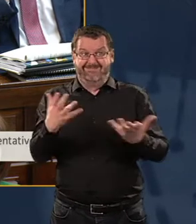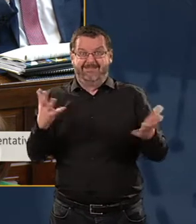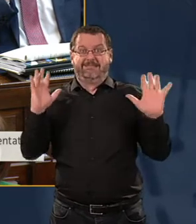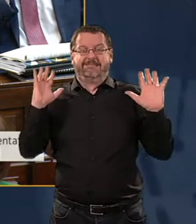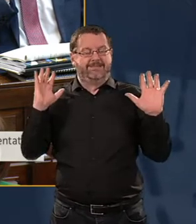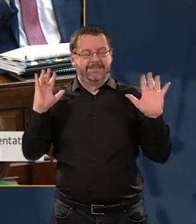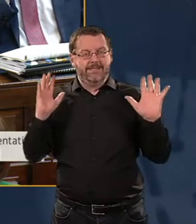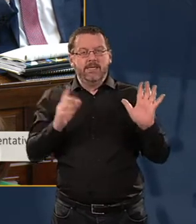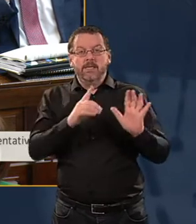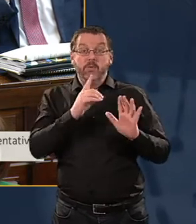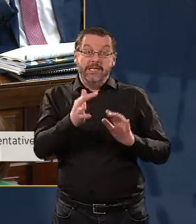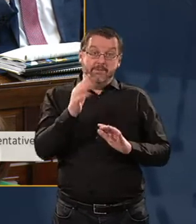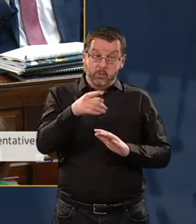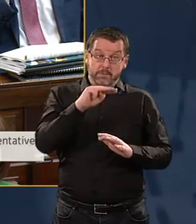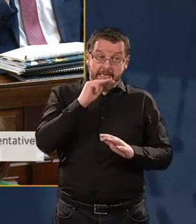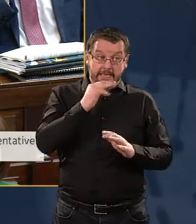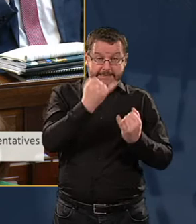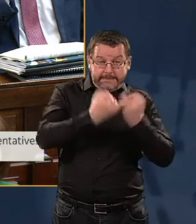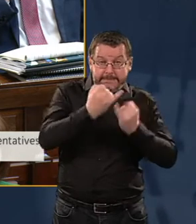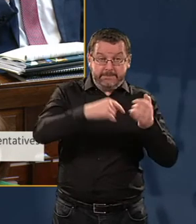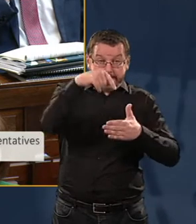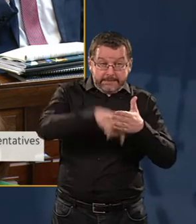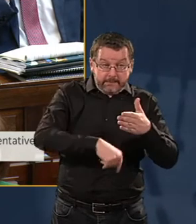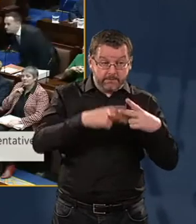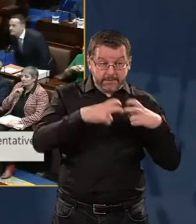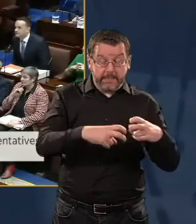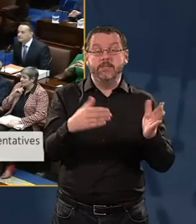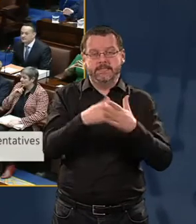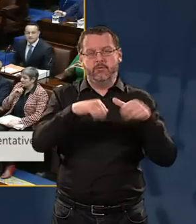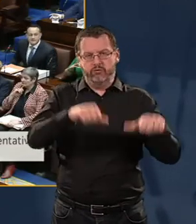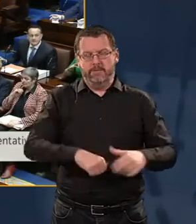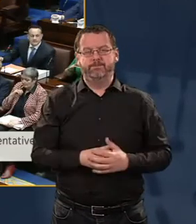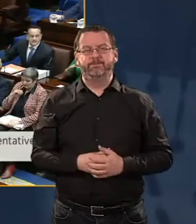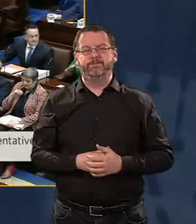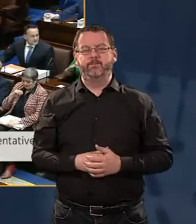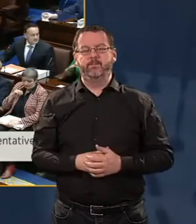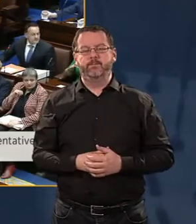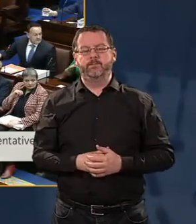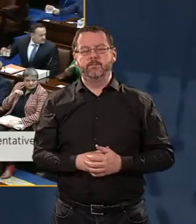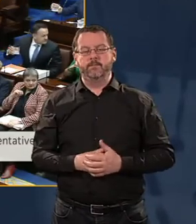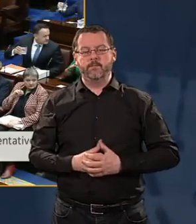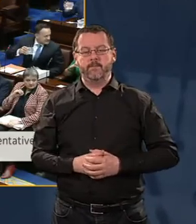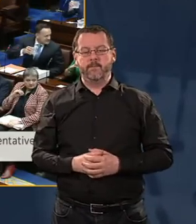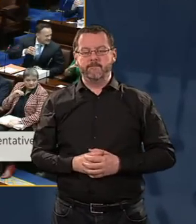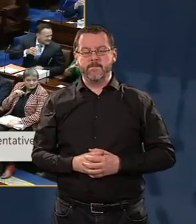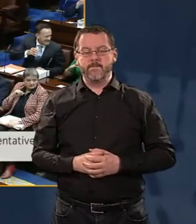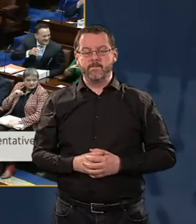if by forensic you mean in depth in detail, agree. Deputy Mary Lou MacDonald, please. The